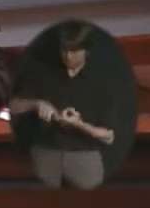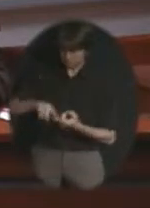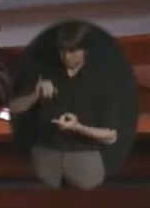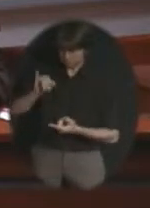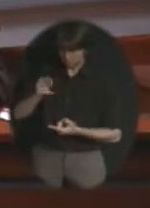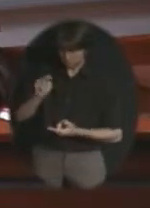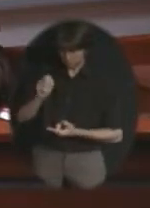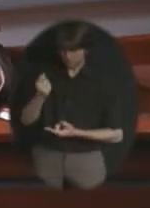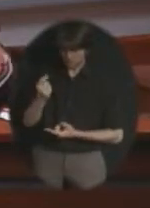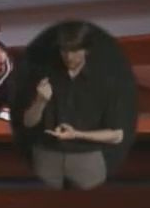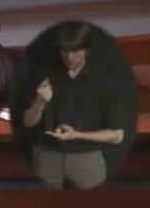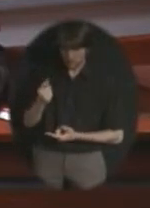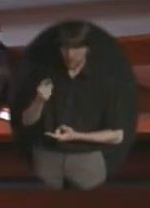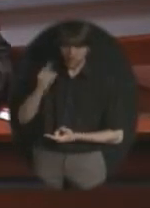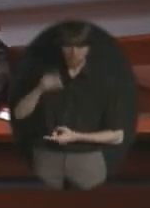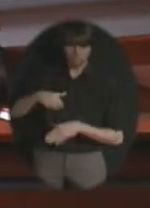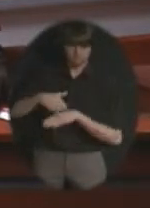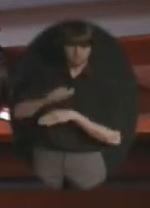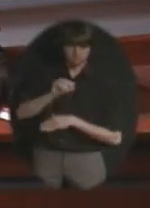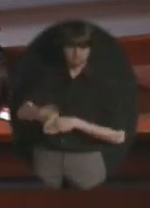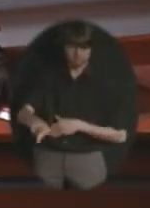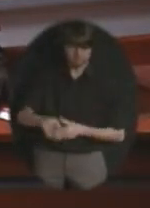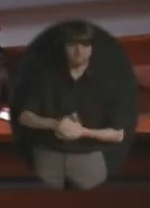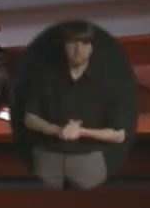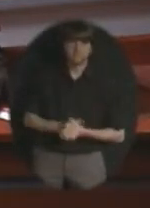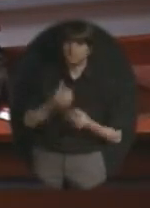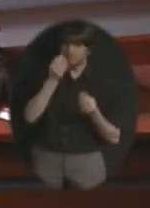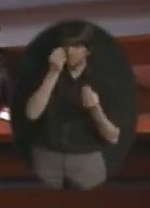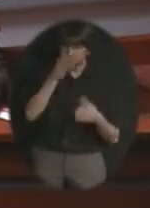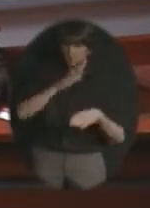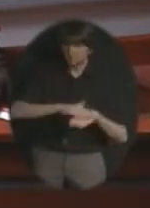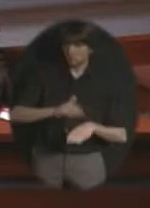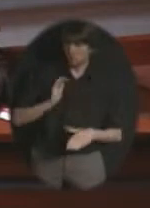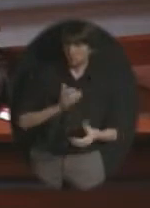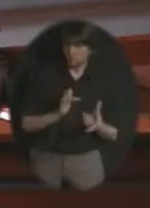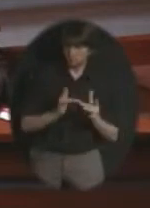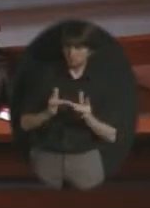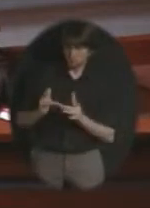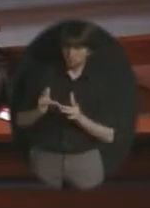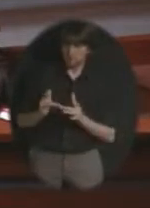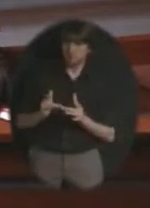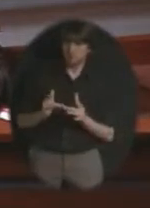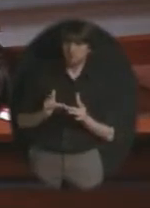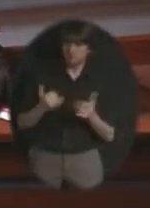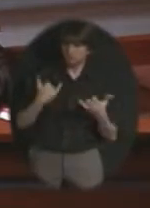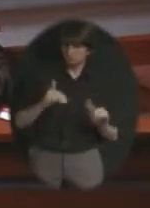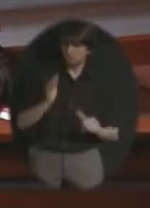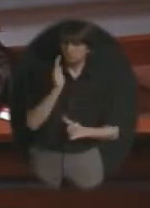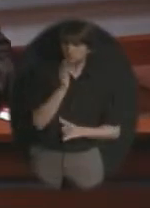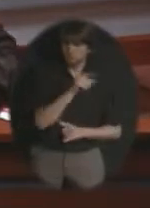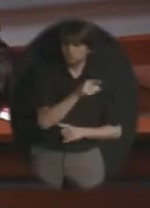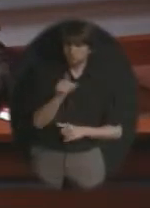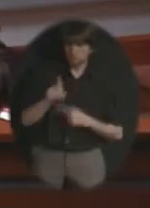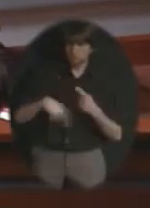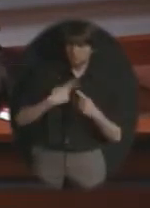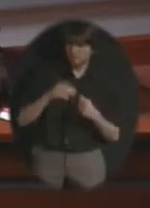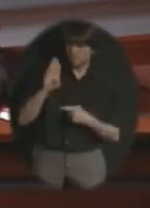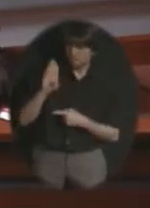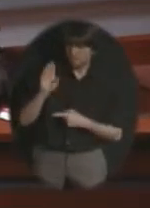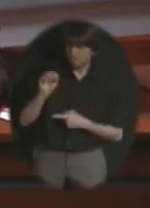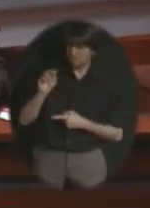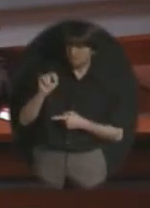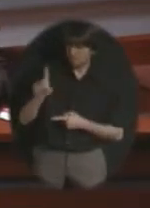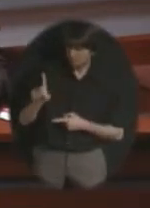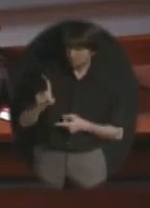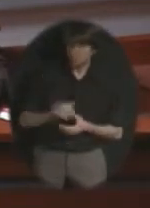a lot of information still on our website and we still have a number of presentations to give out there and the last thing I want to mention and I shared